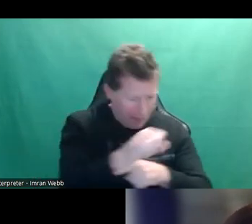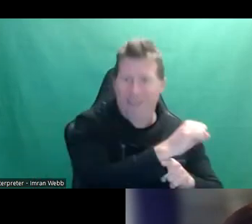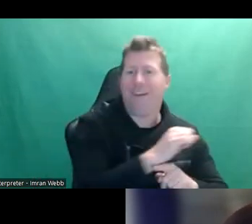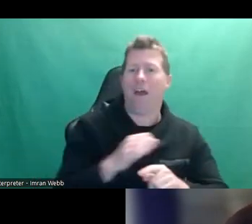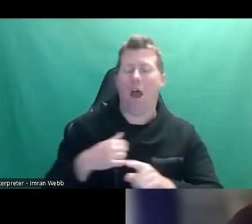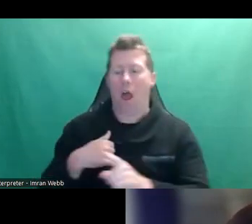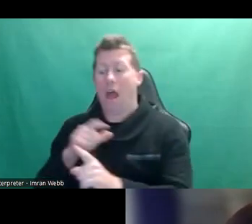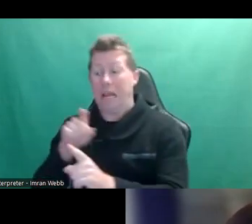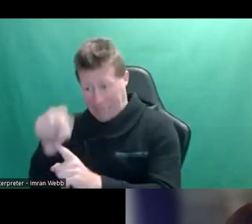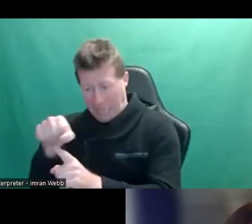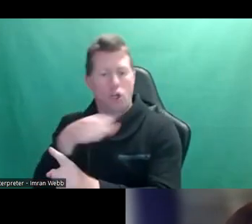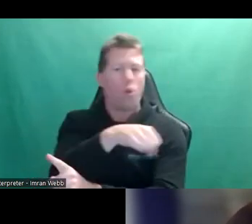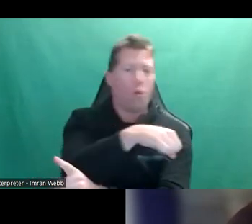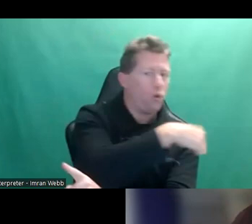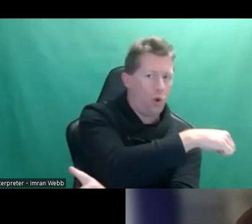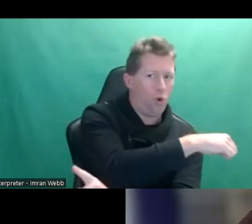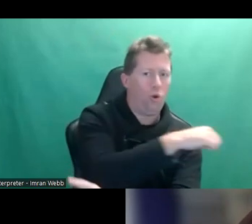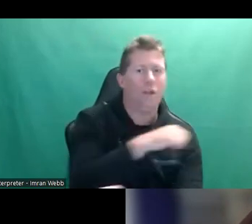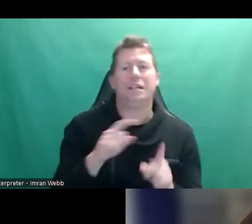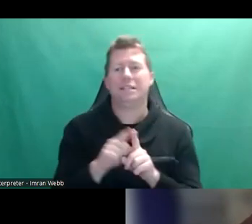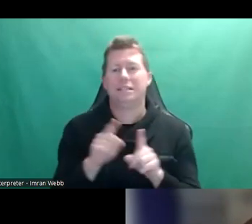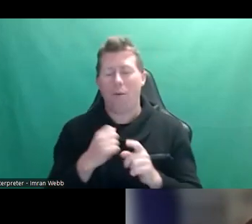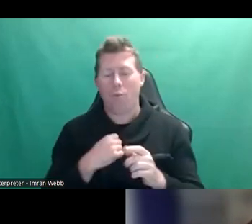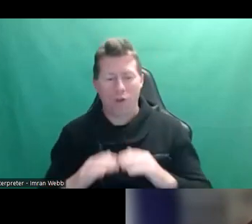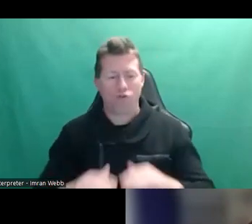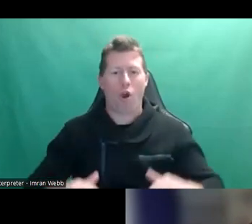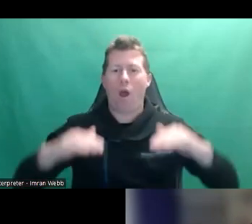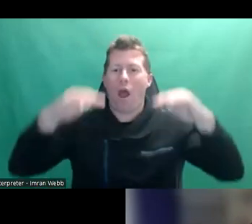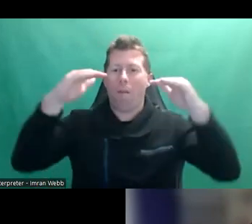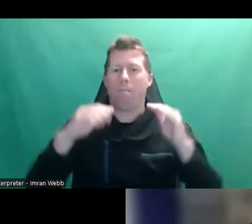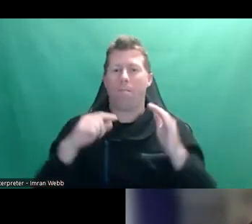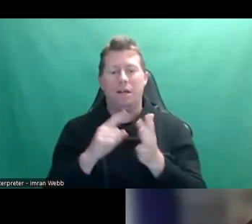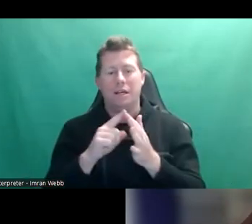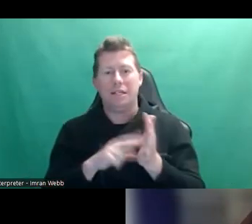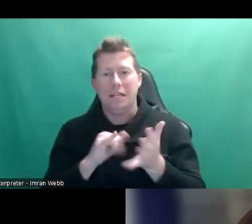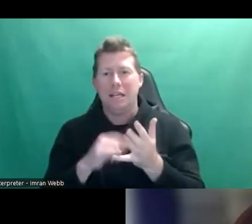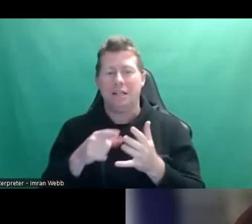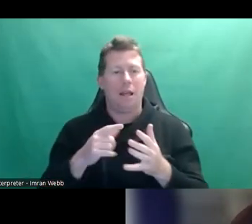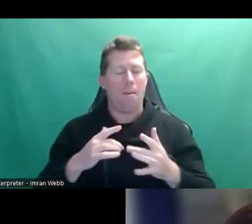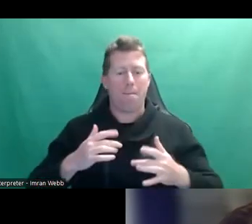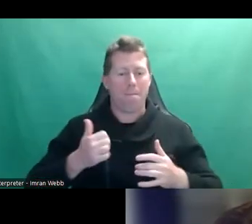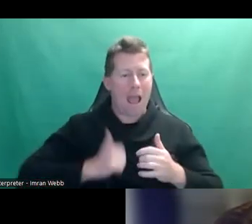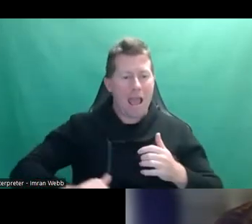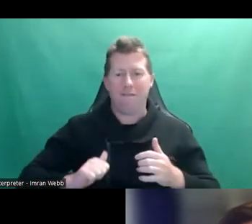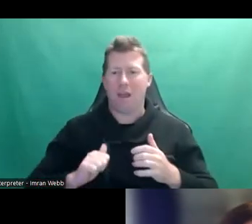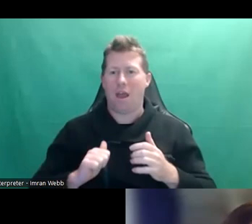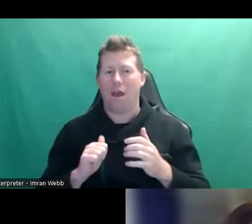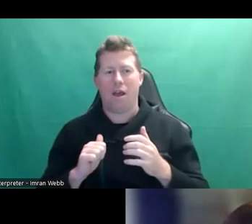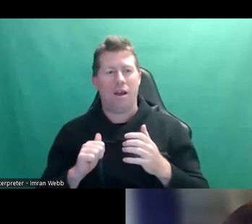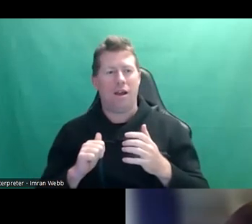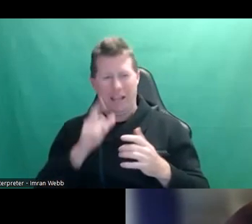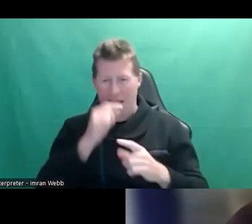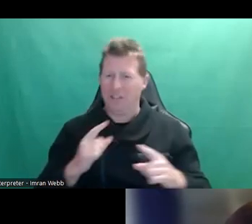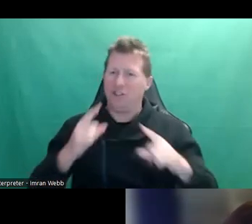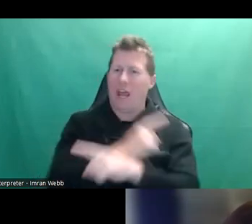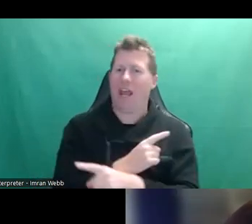And as we know, as we're growing up and going through adolescence, those kinds of intimate behaviors change an awful lot. So what